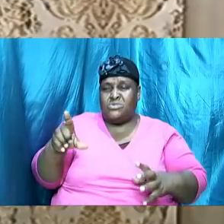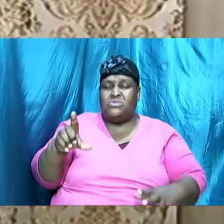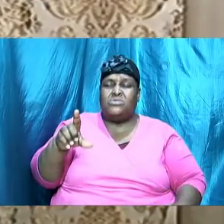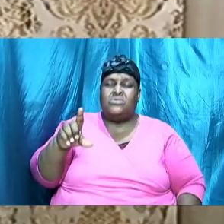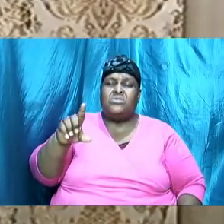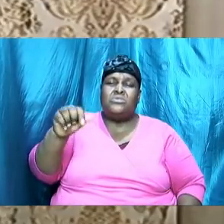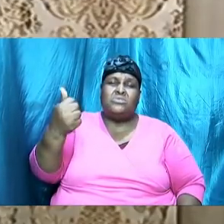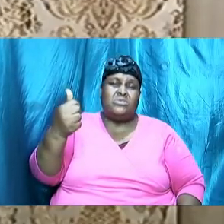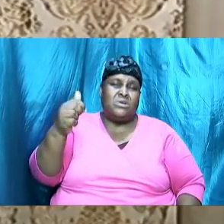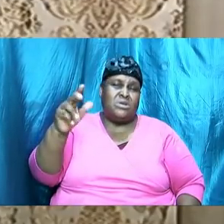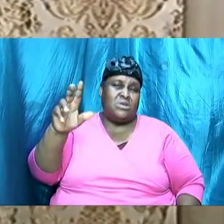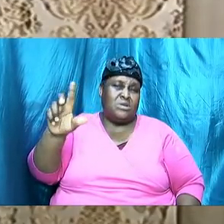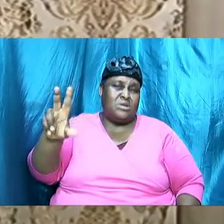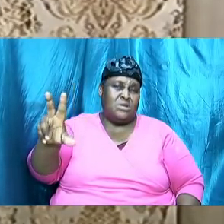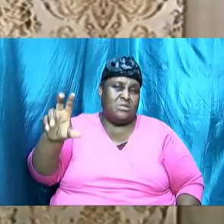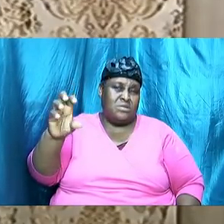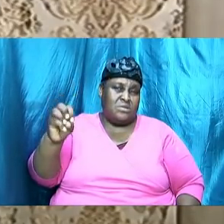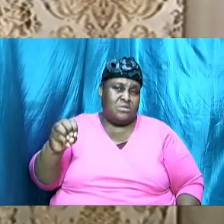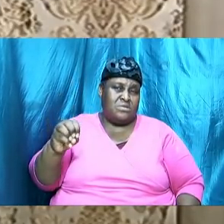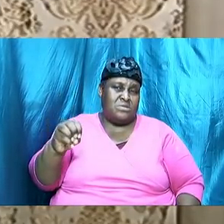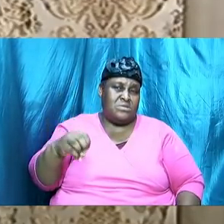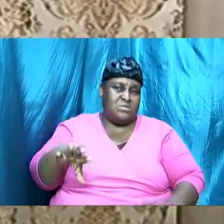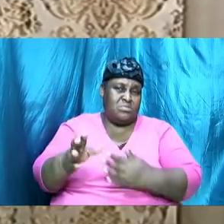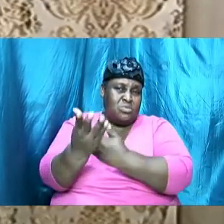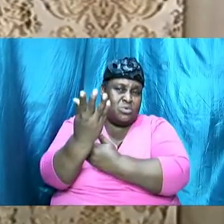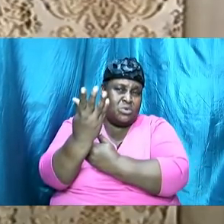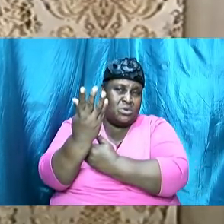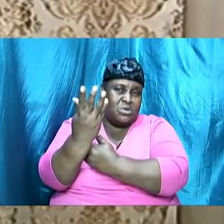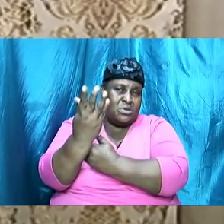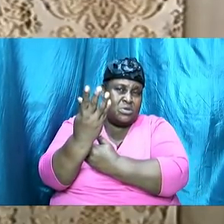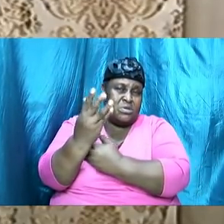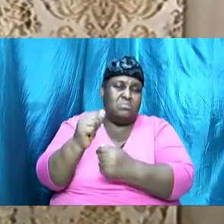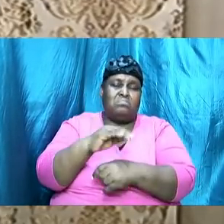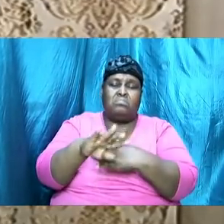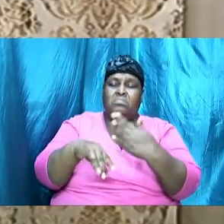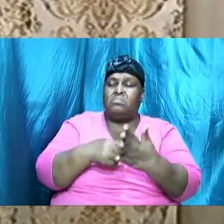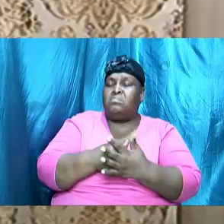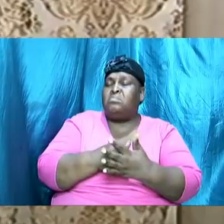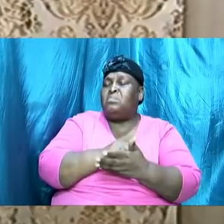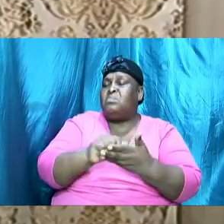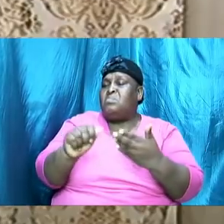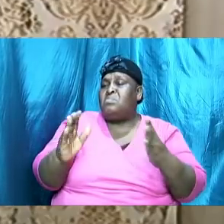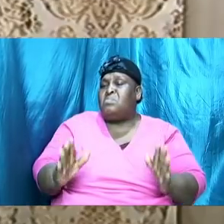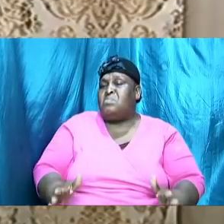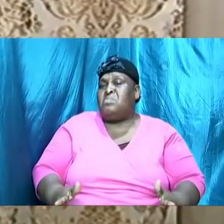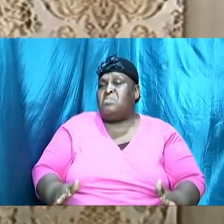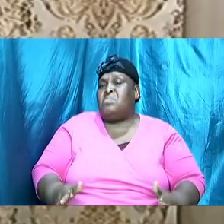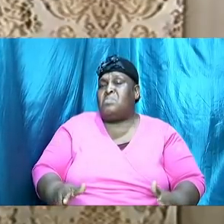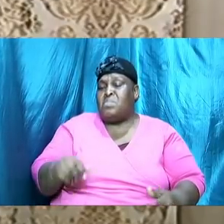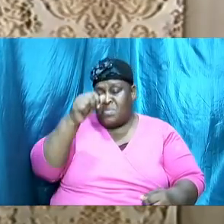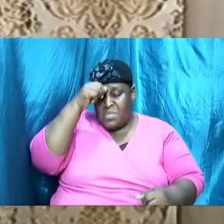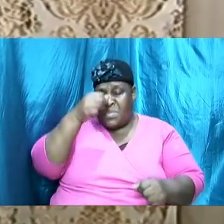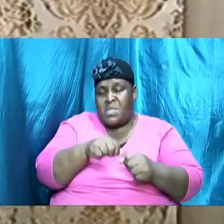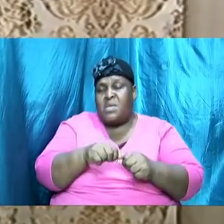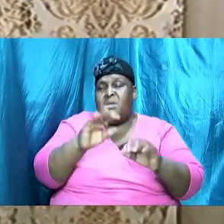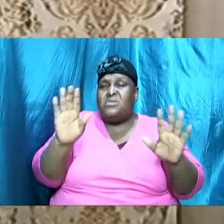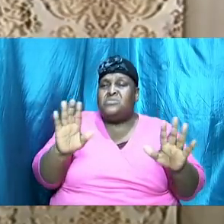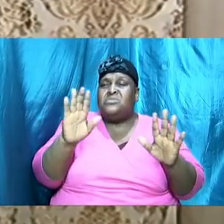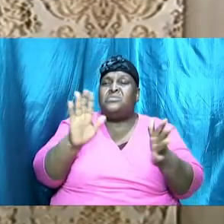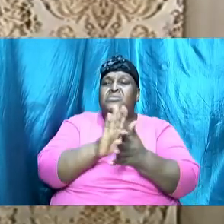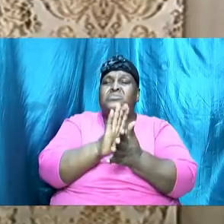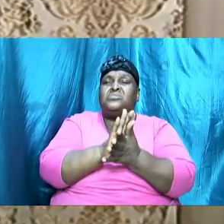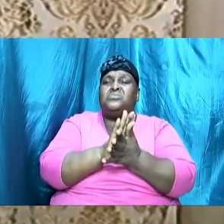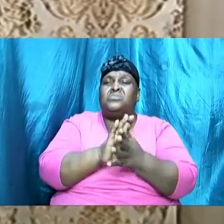want to use this medium to ask all our saints to remember Sunday school